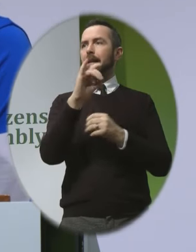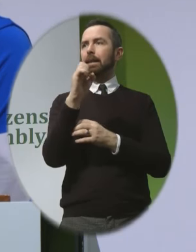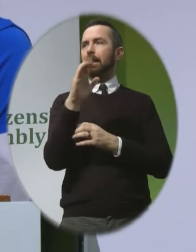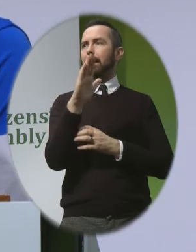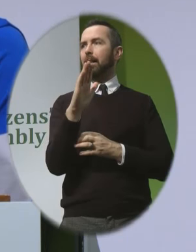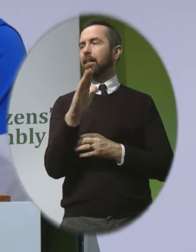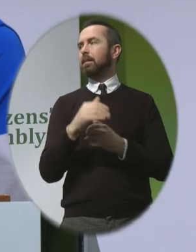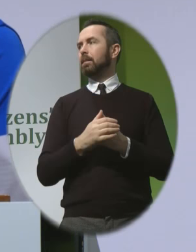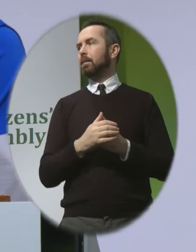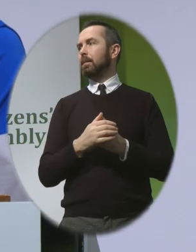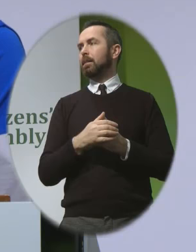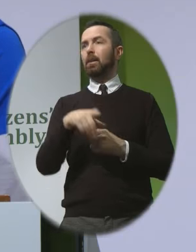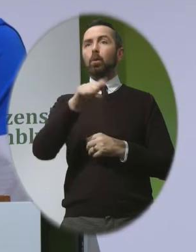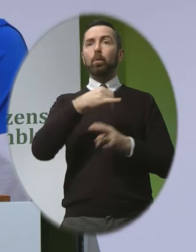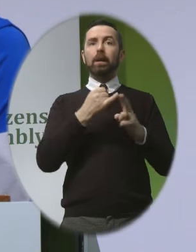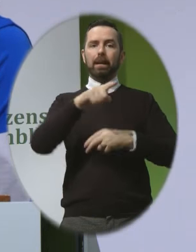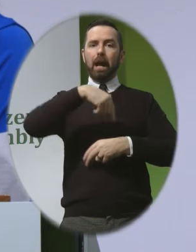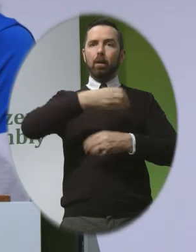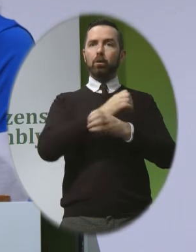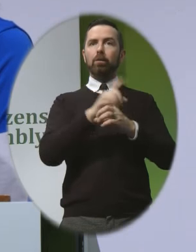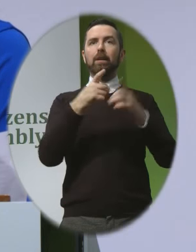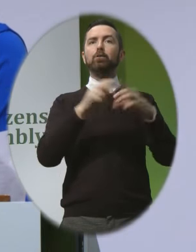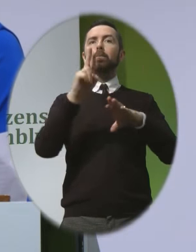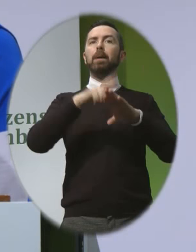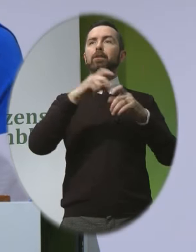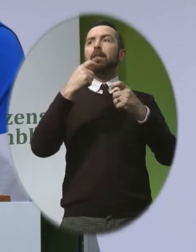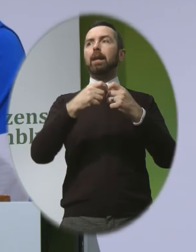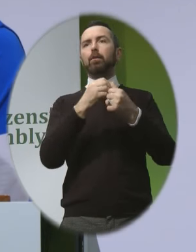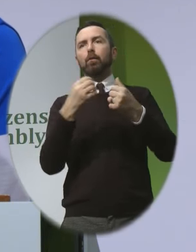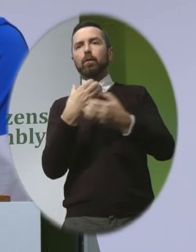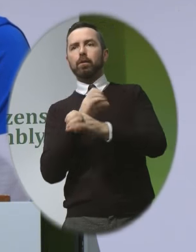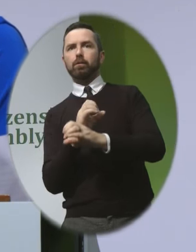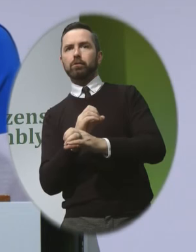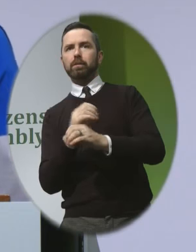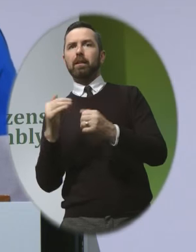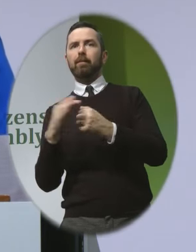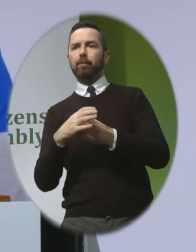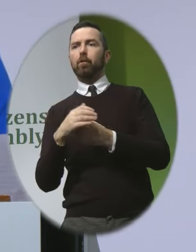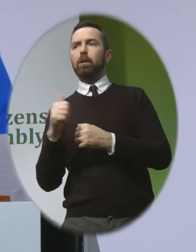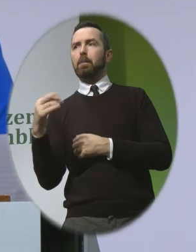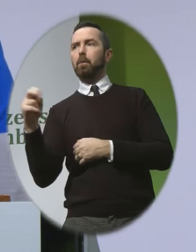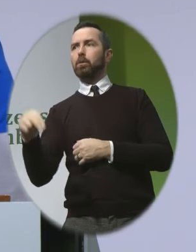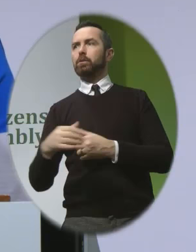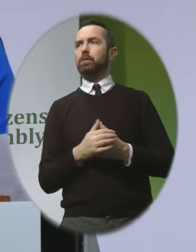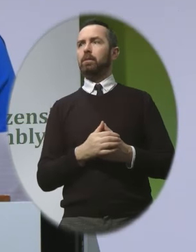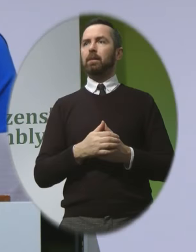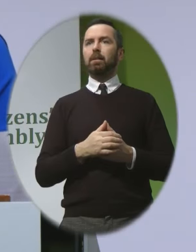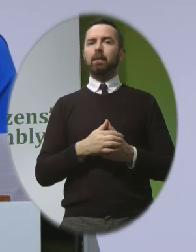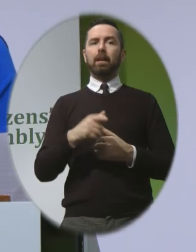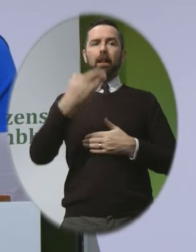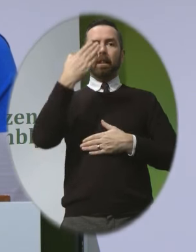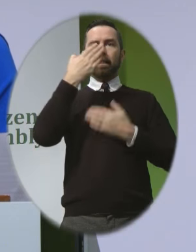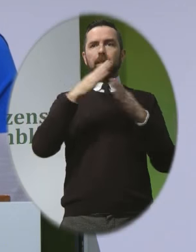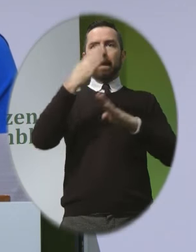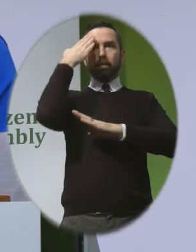country can do much better than abortion so let Ireland be an example to the world let us hold up of the best model of care